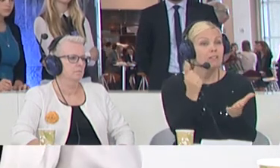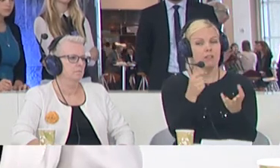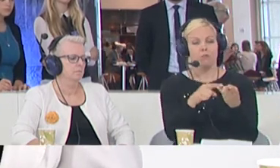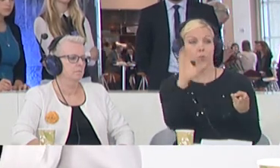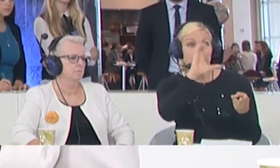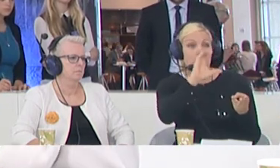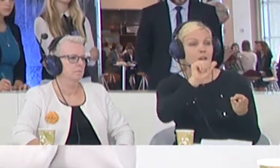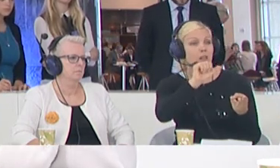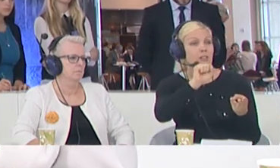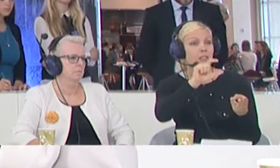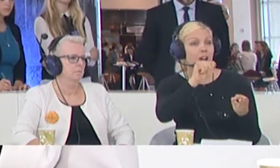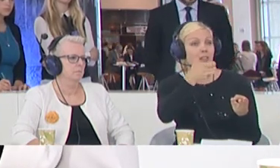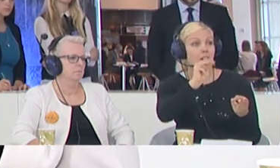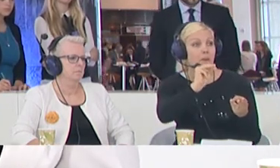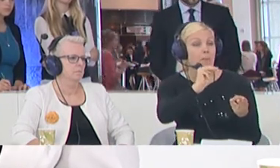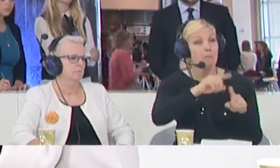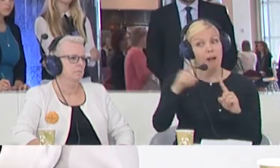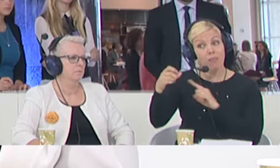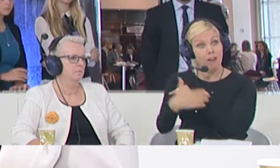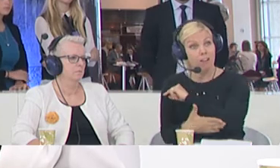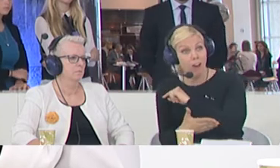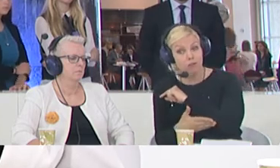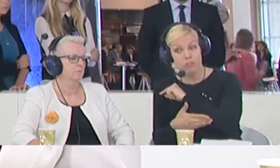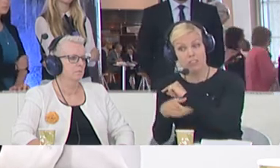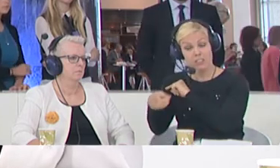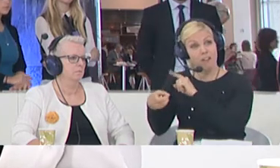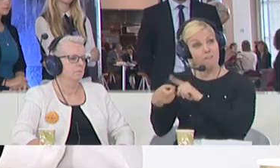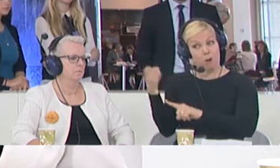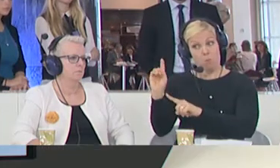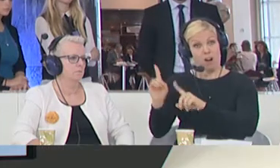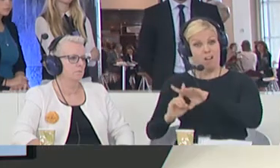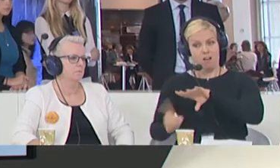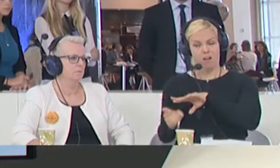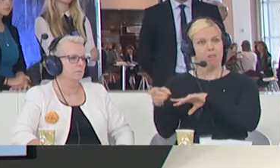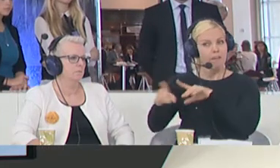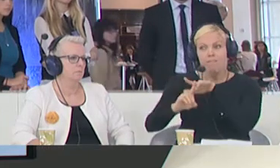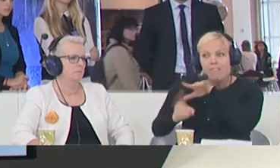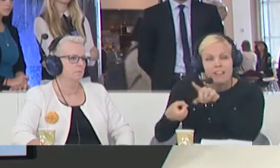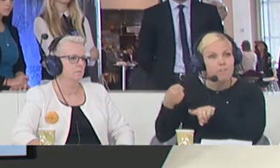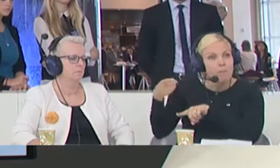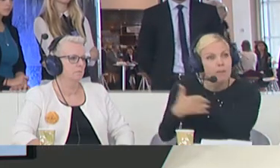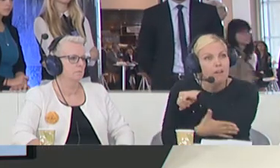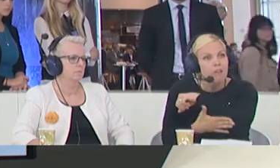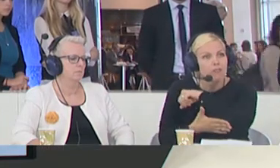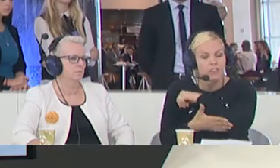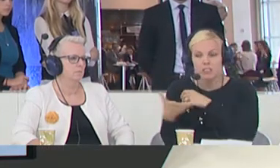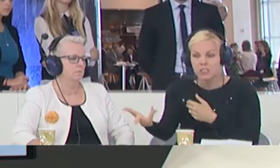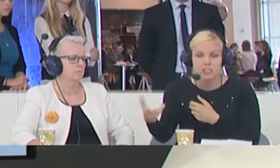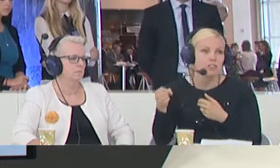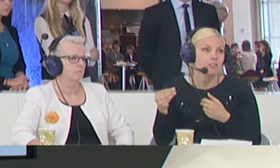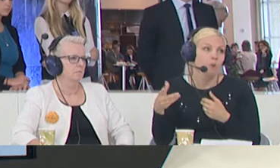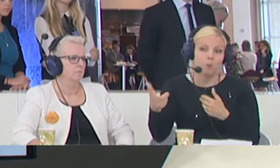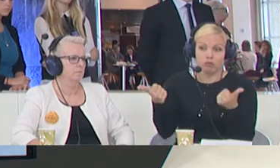of origin can do, well they're fleeing the very same countries, so there's not much they can do. They're just trying to escape those countries. We